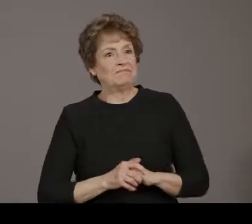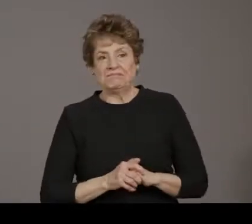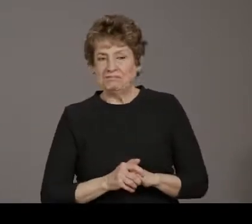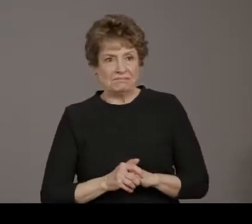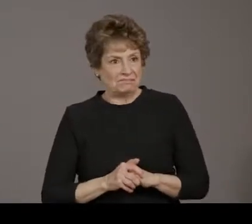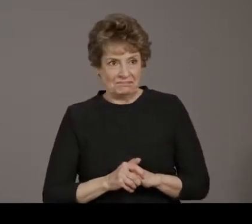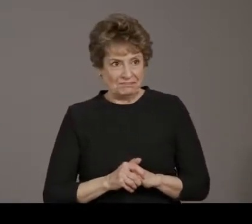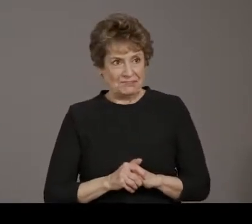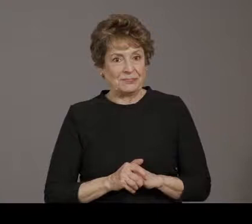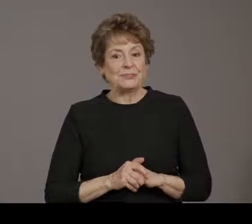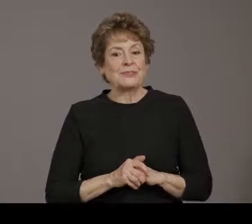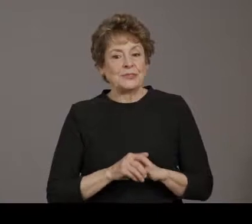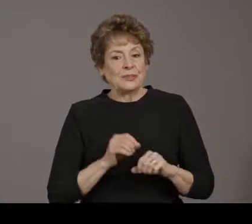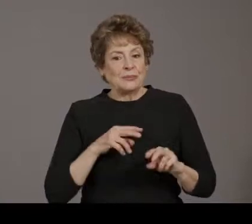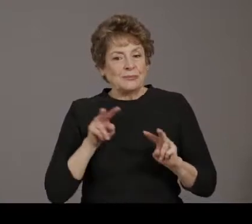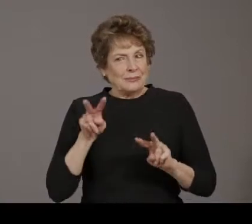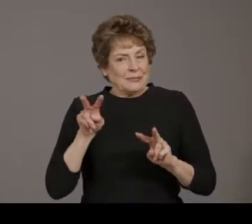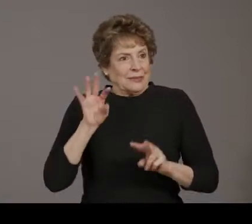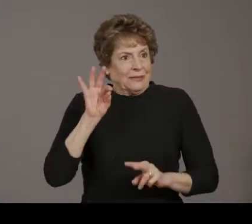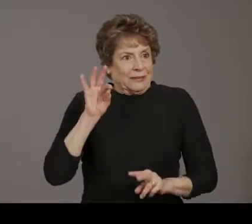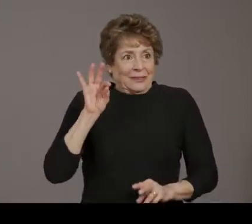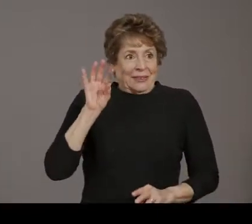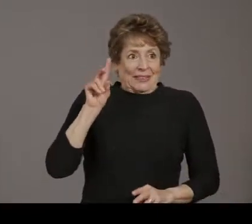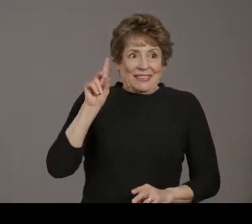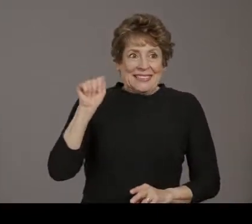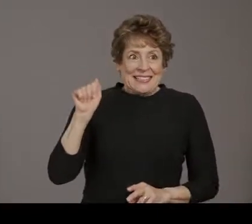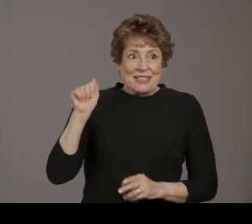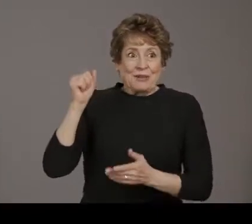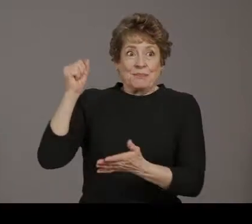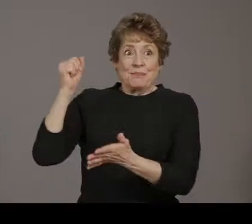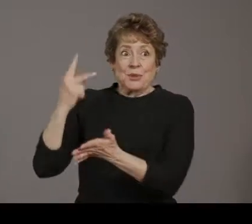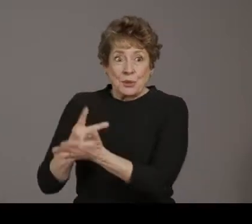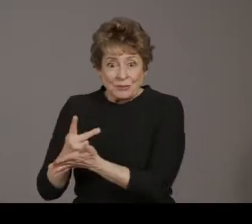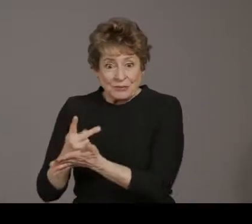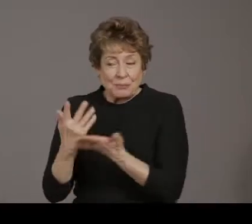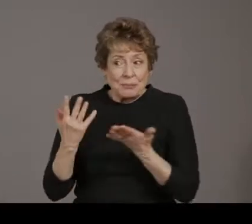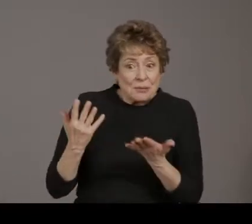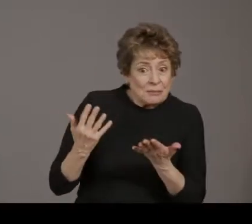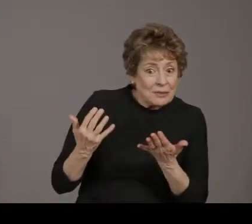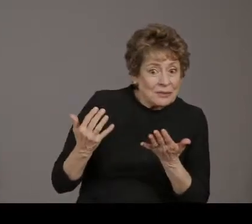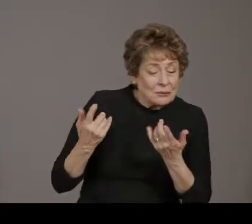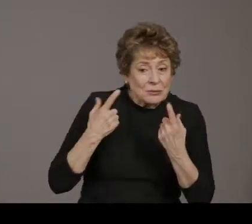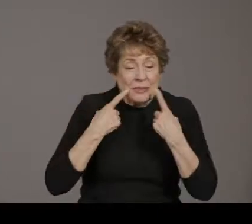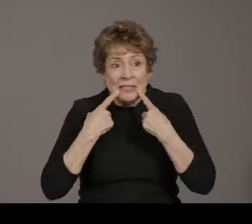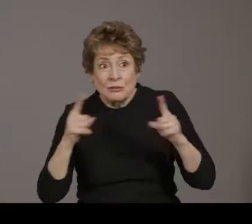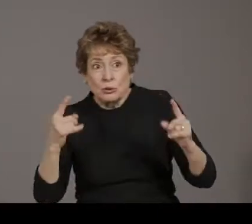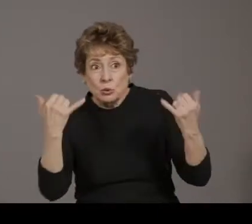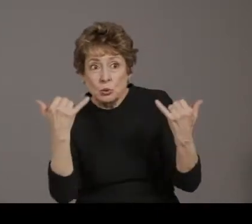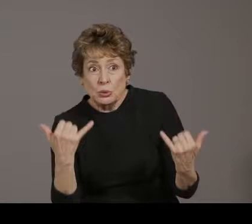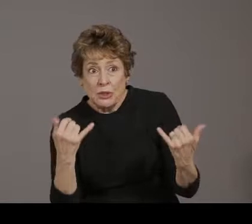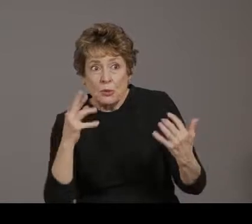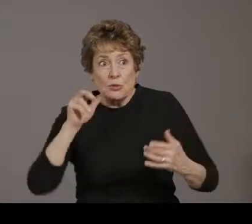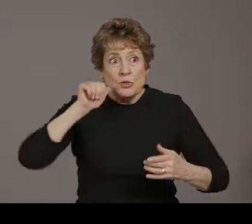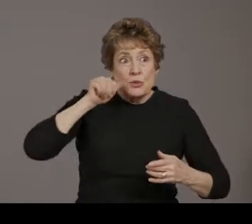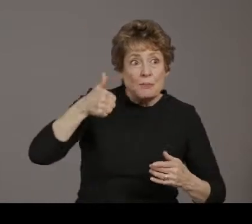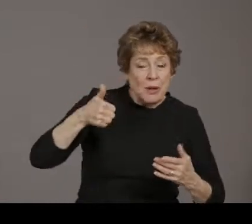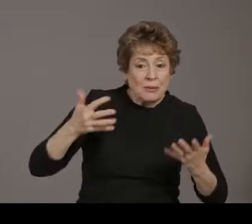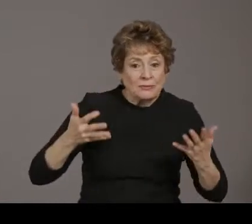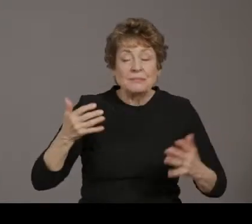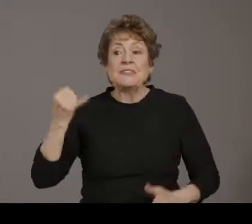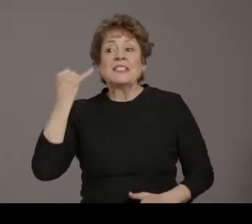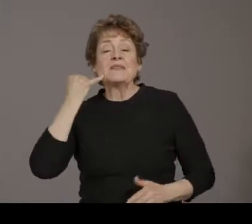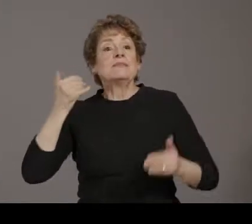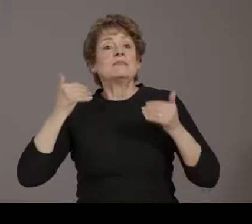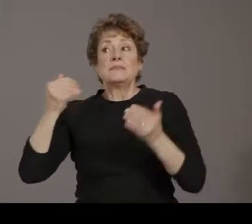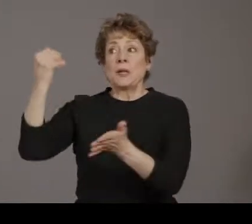approval either later today or early tomorrow, and if it's approved, we anticipate receiving vaccine in early March,